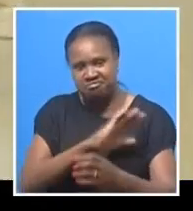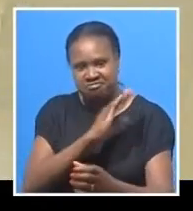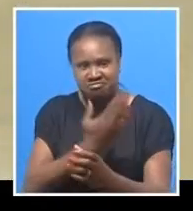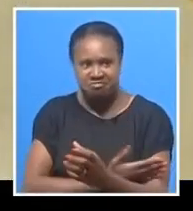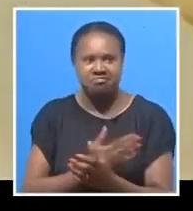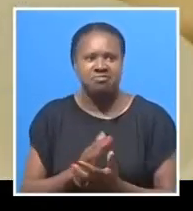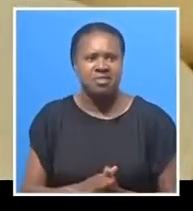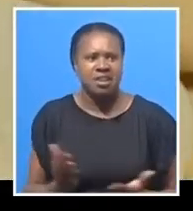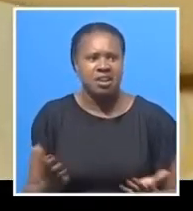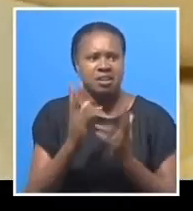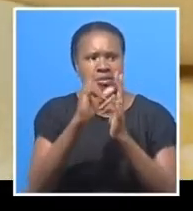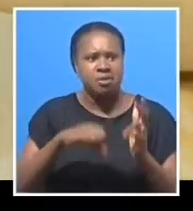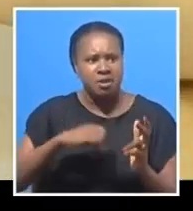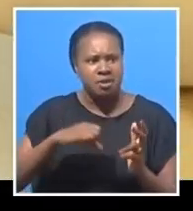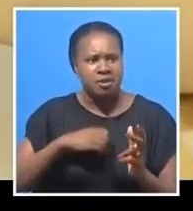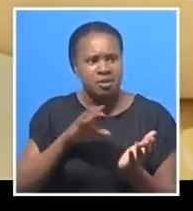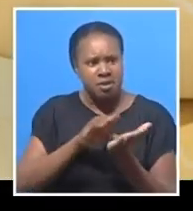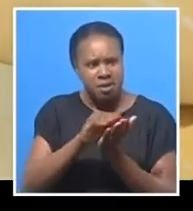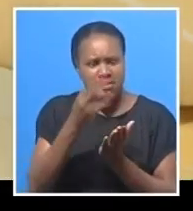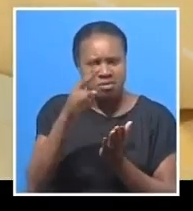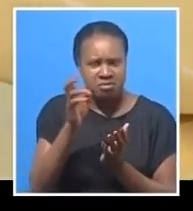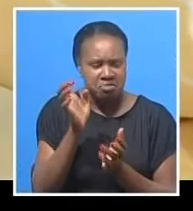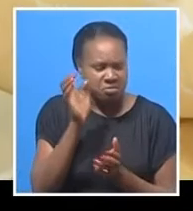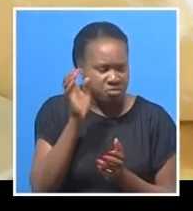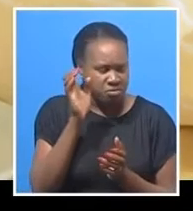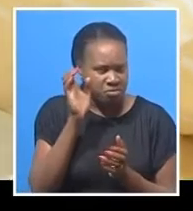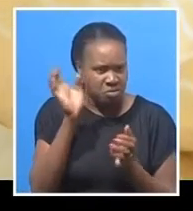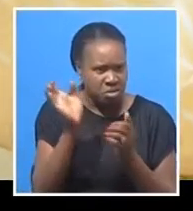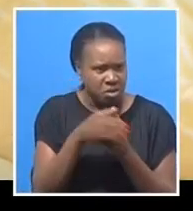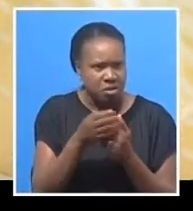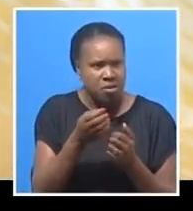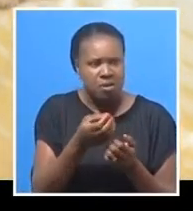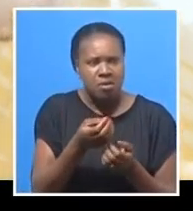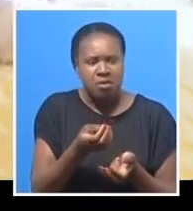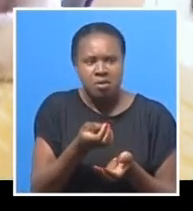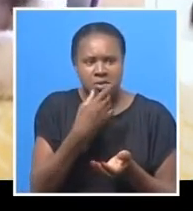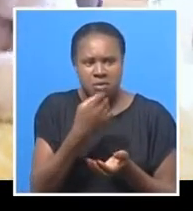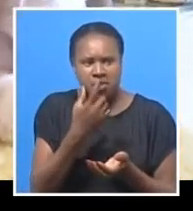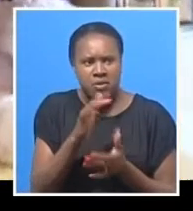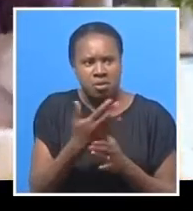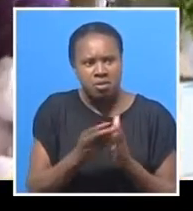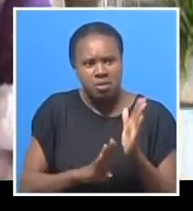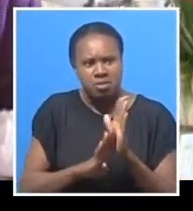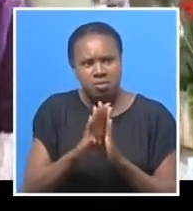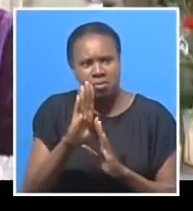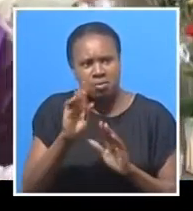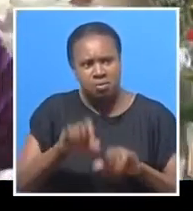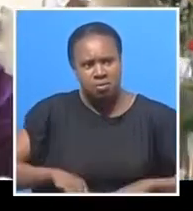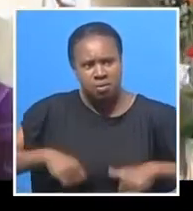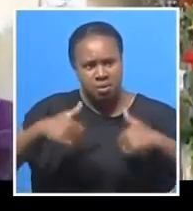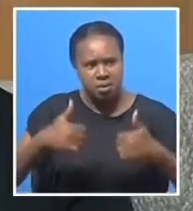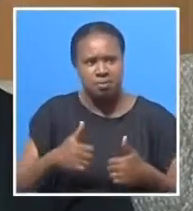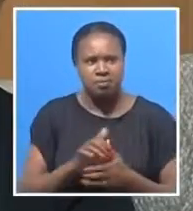encourages fellow cancer patients not to shy away from chemotherapy as it improves one's health after the